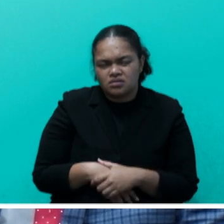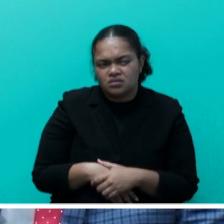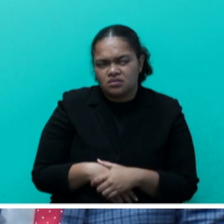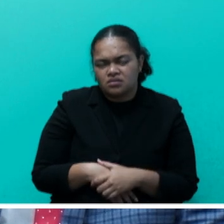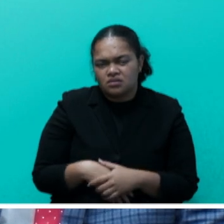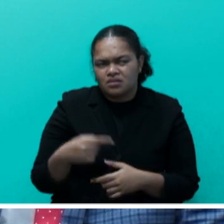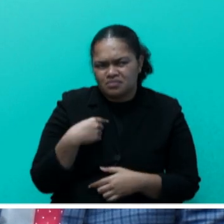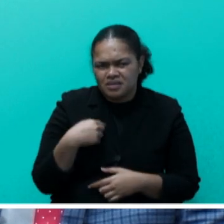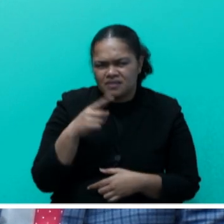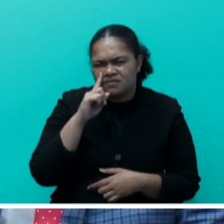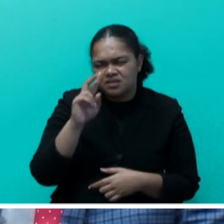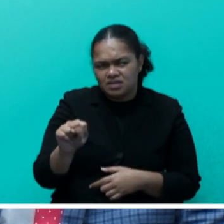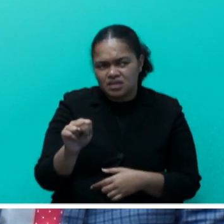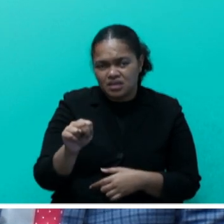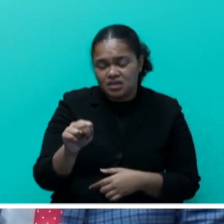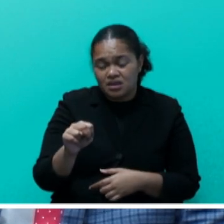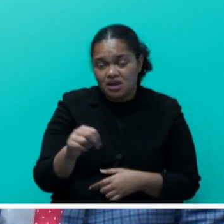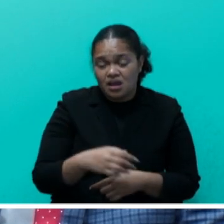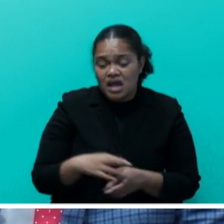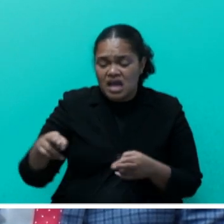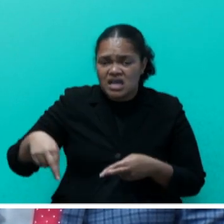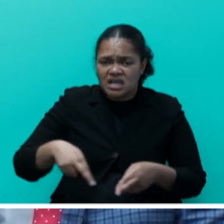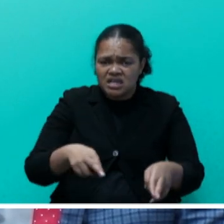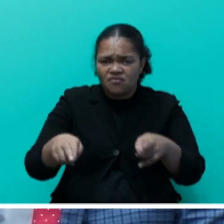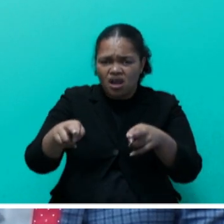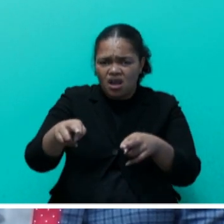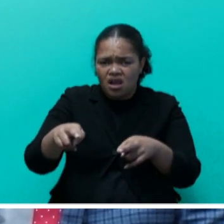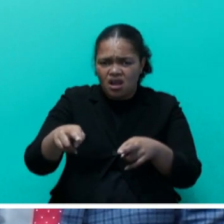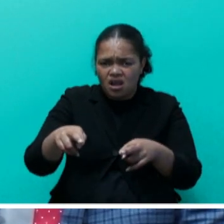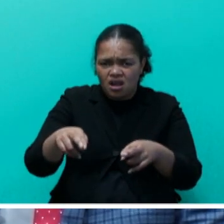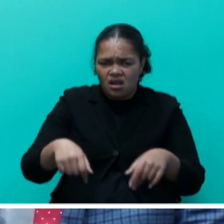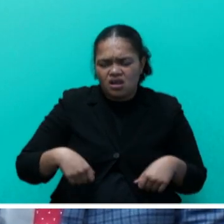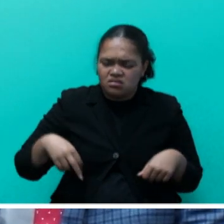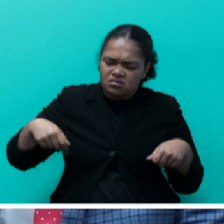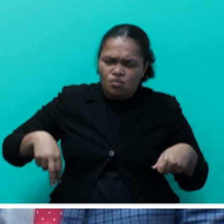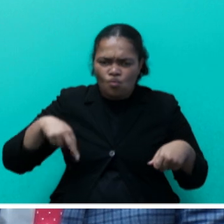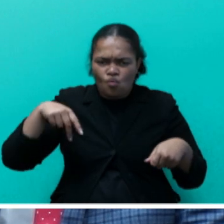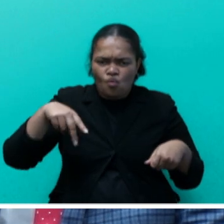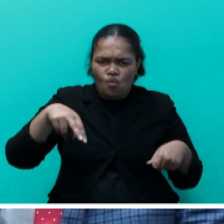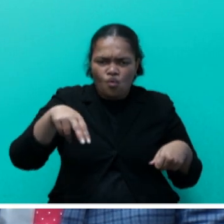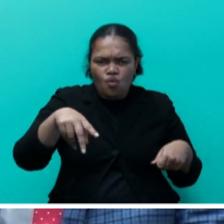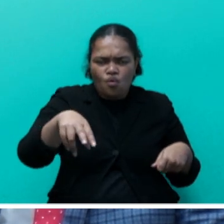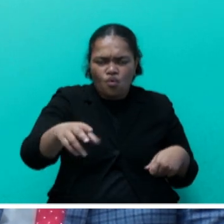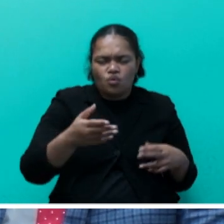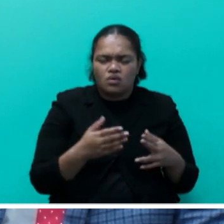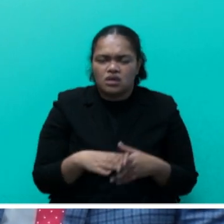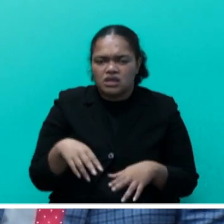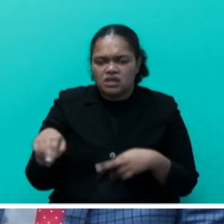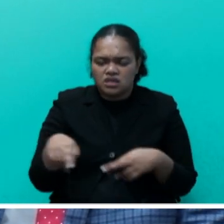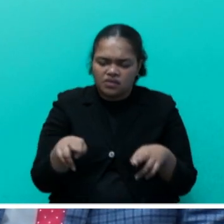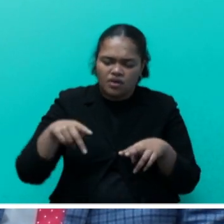crossing rivers in my province. That is a requirement, but it's just, we